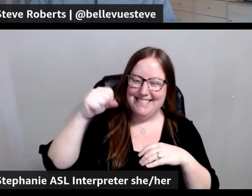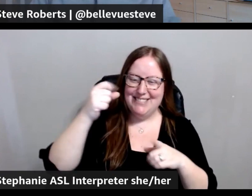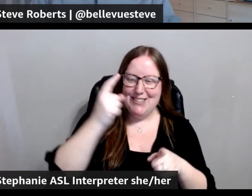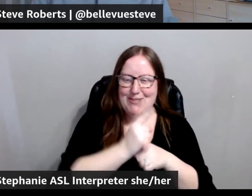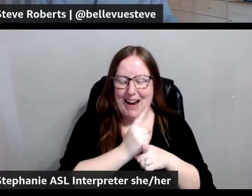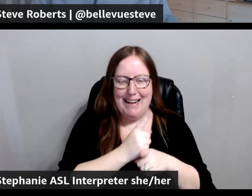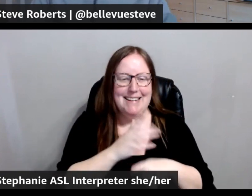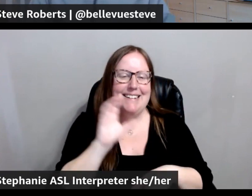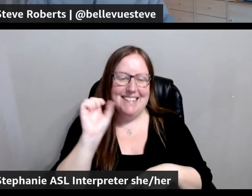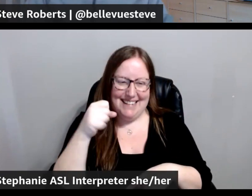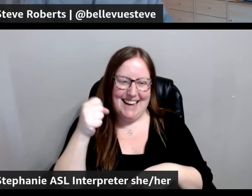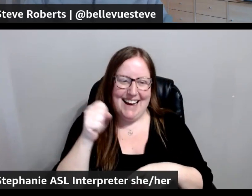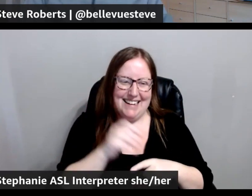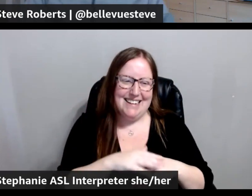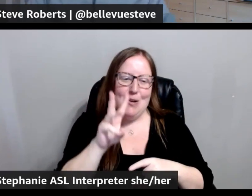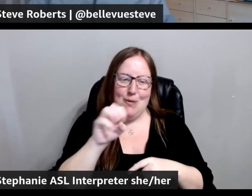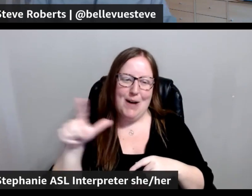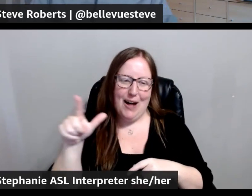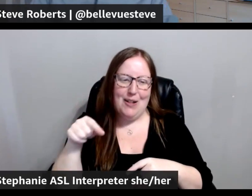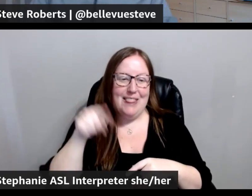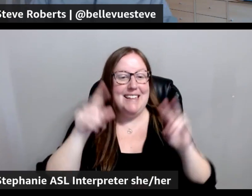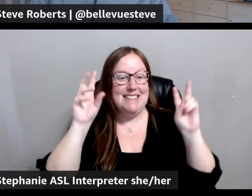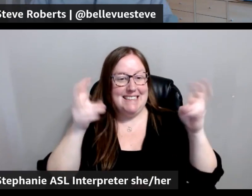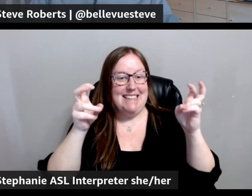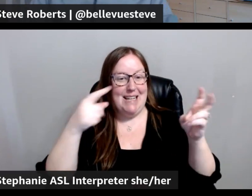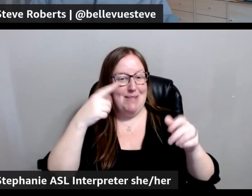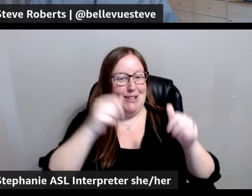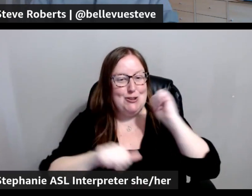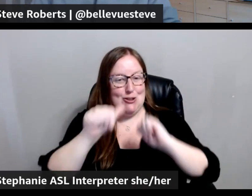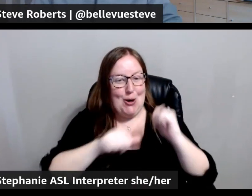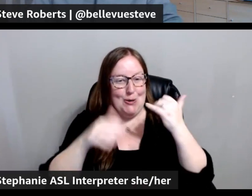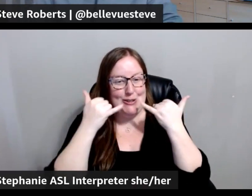Oh, my gosh. Yeah. Well, this is the theme of the show today.